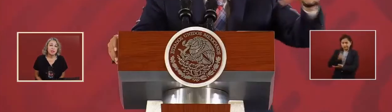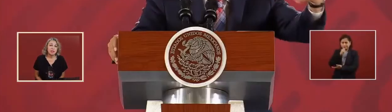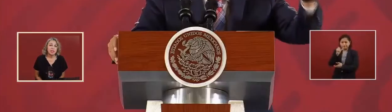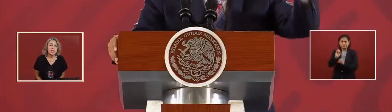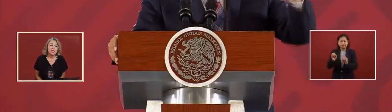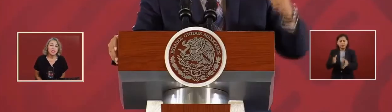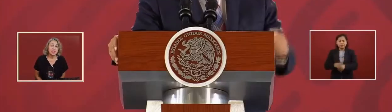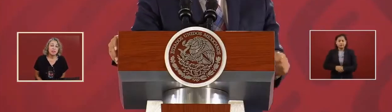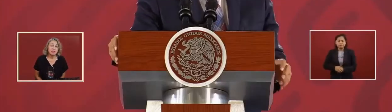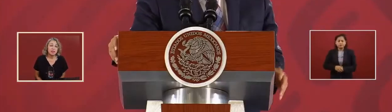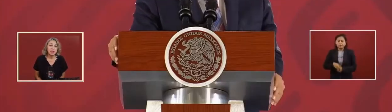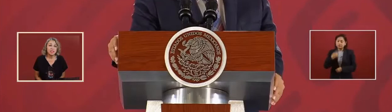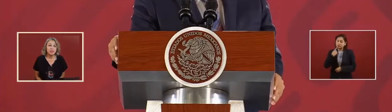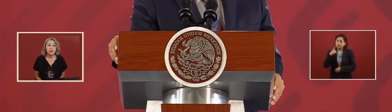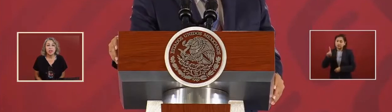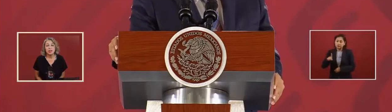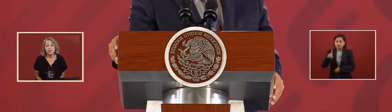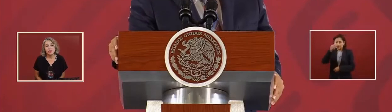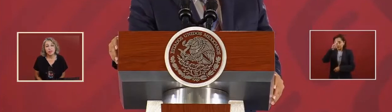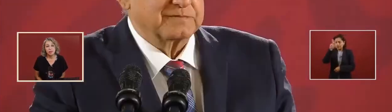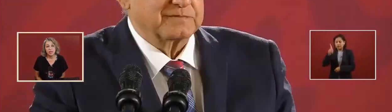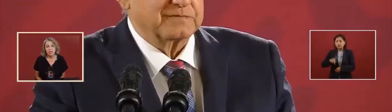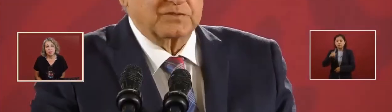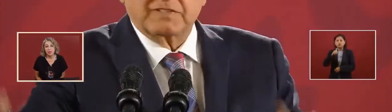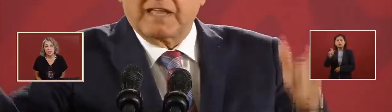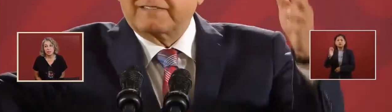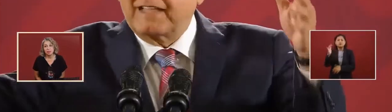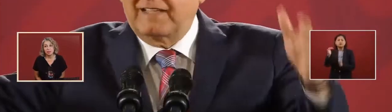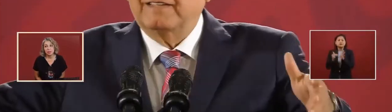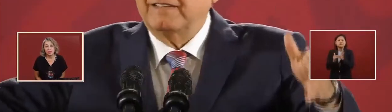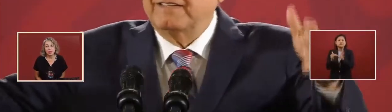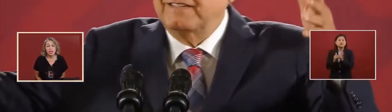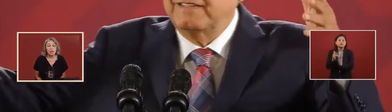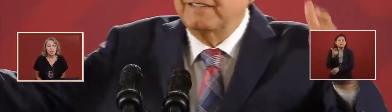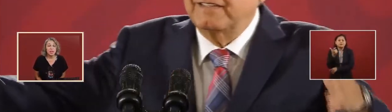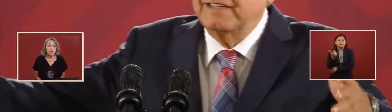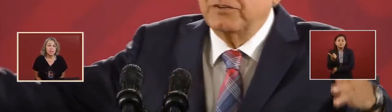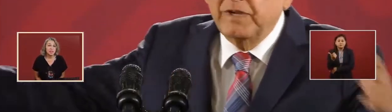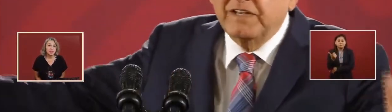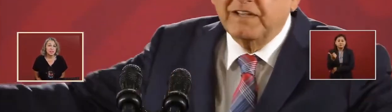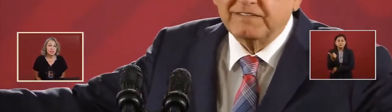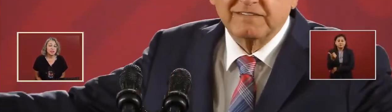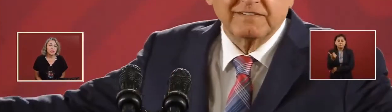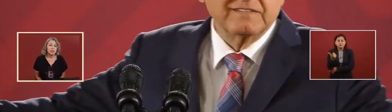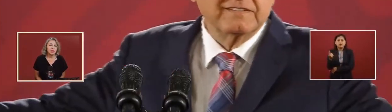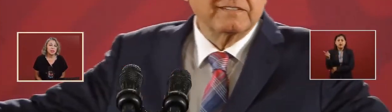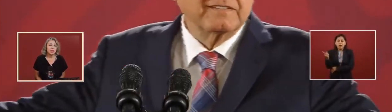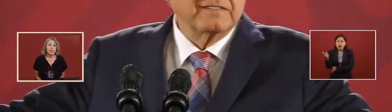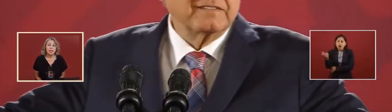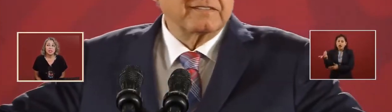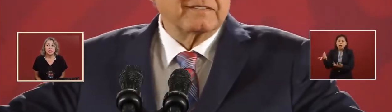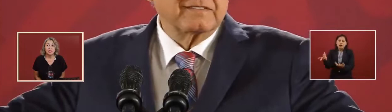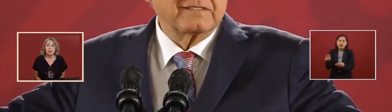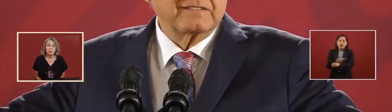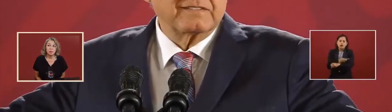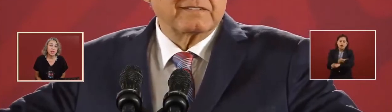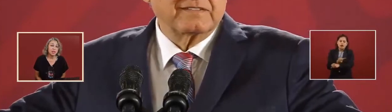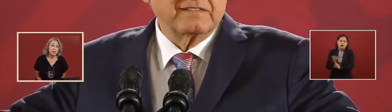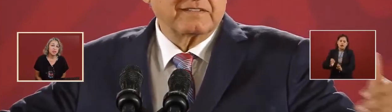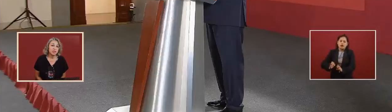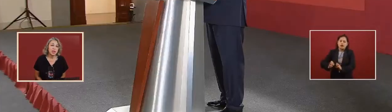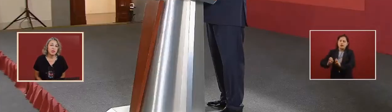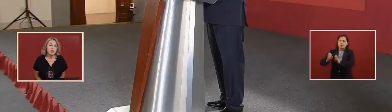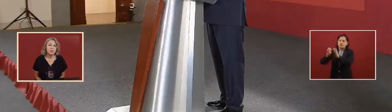$150 million because they stopped paying them. So now everything is in ruins,